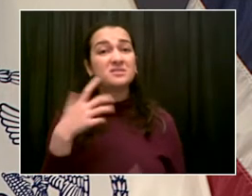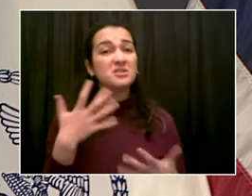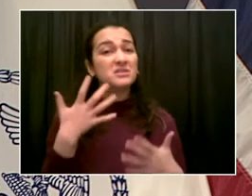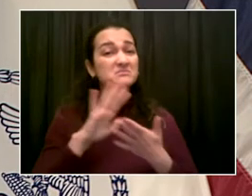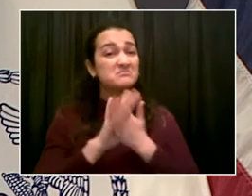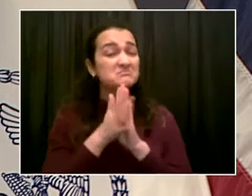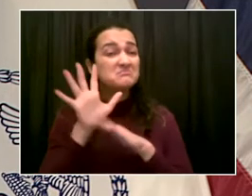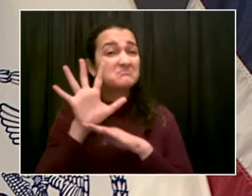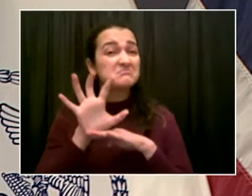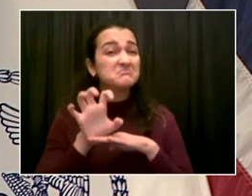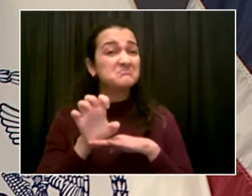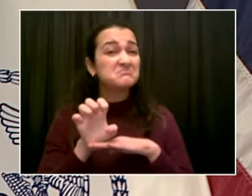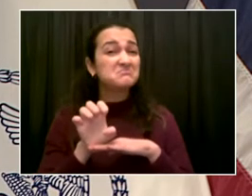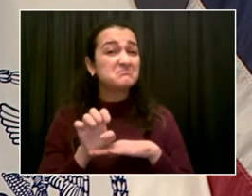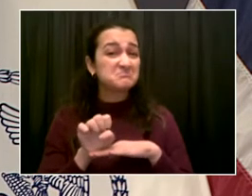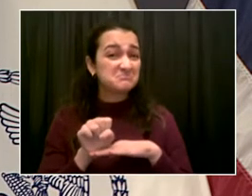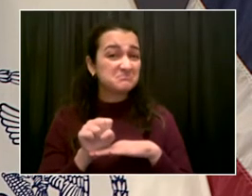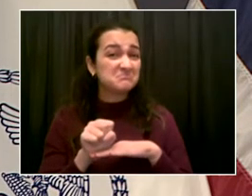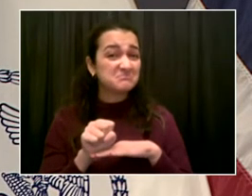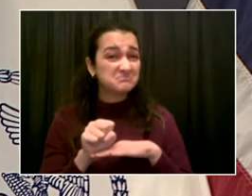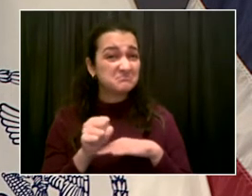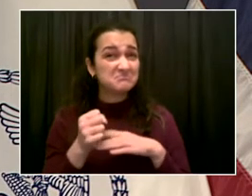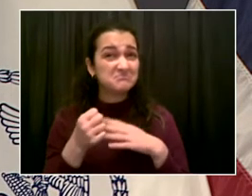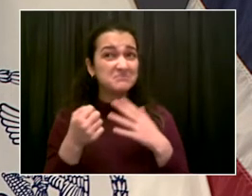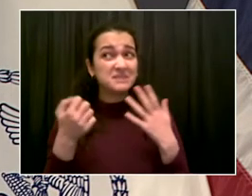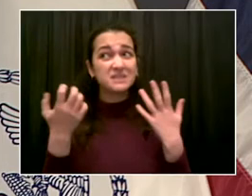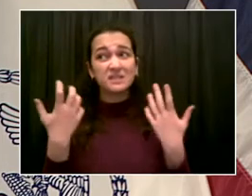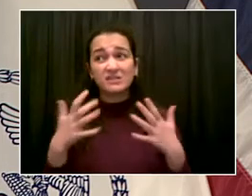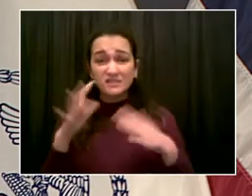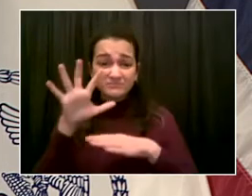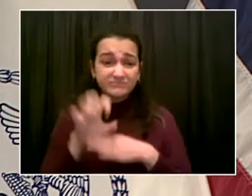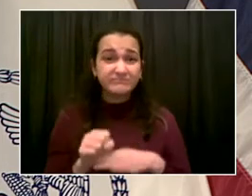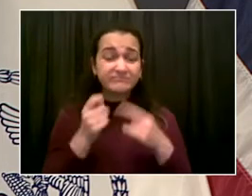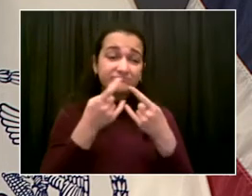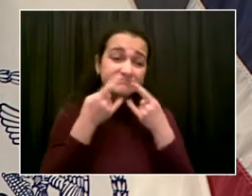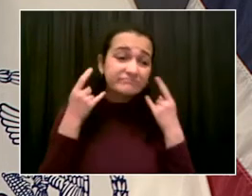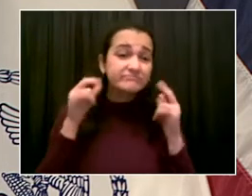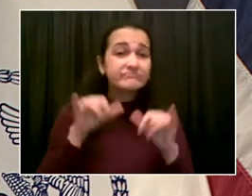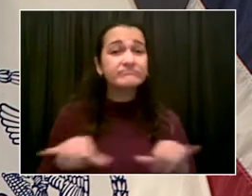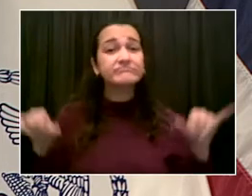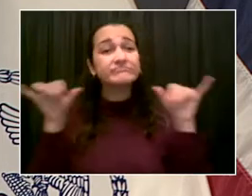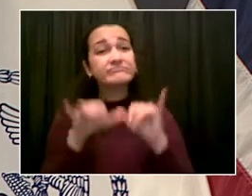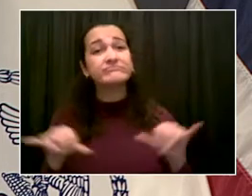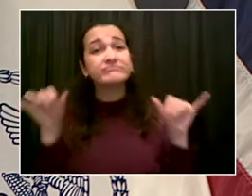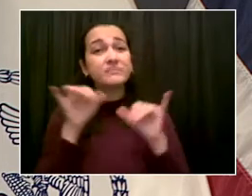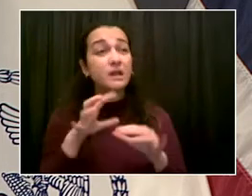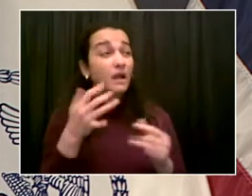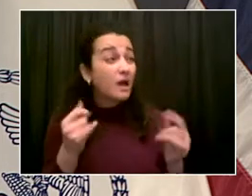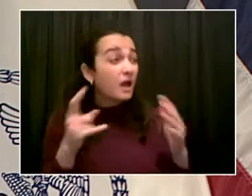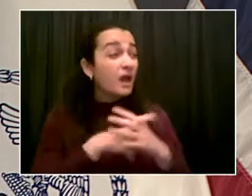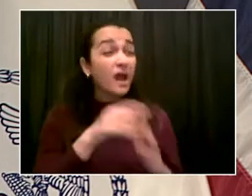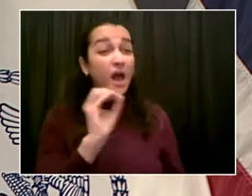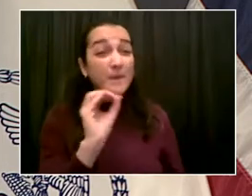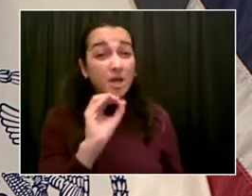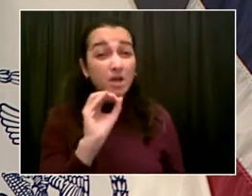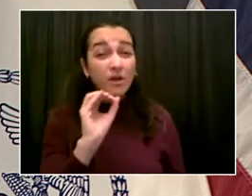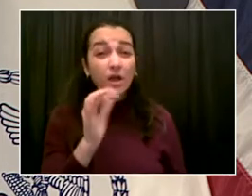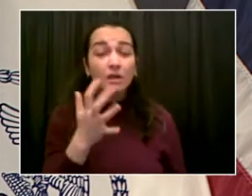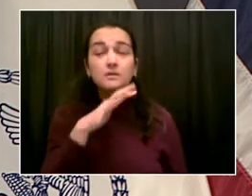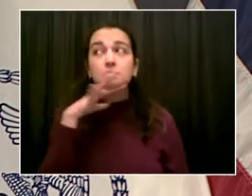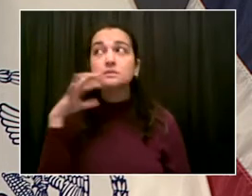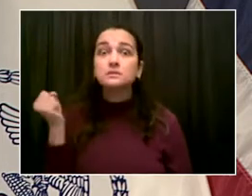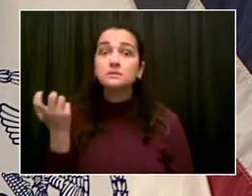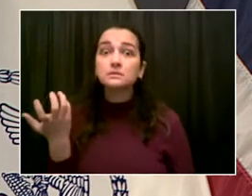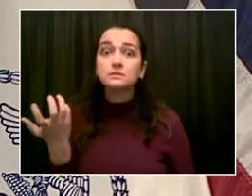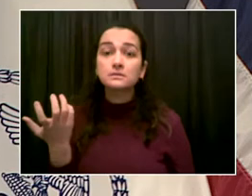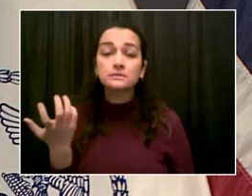new Omicron variant as seriously as you think it should be? It's a great question, Marsha. I do think there's a lot of fatigue.